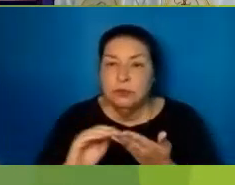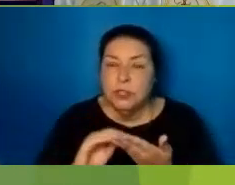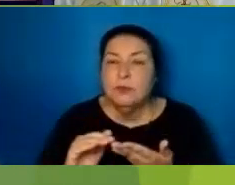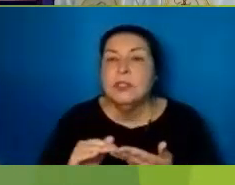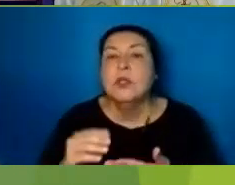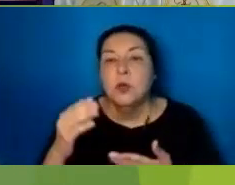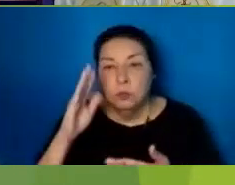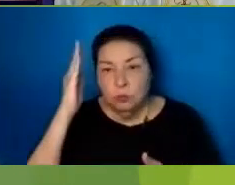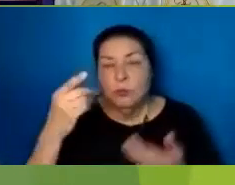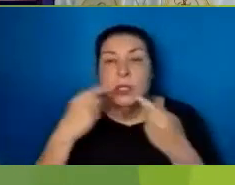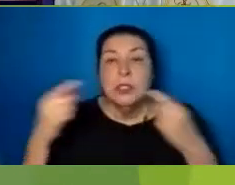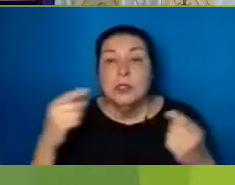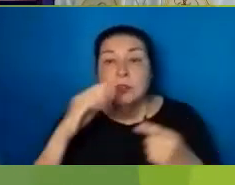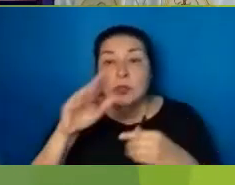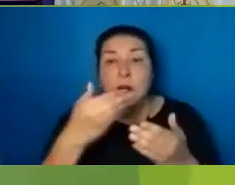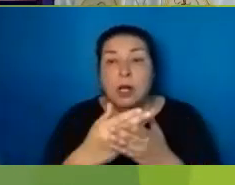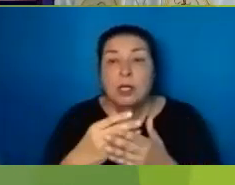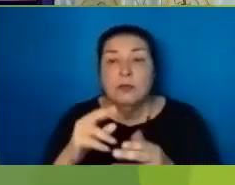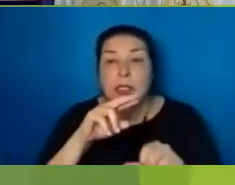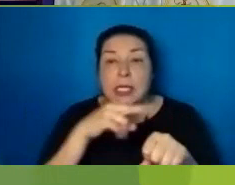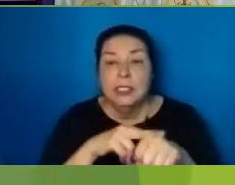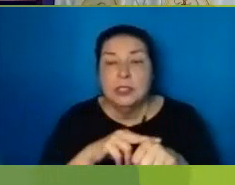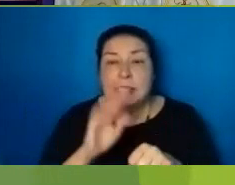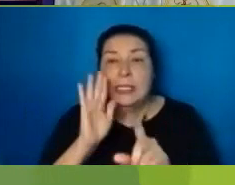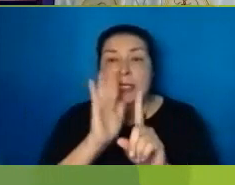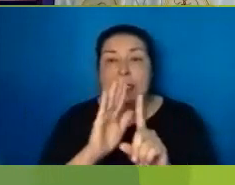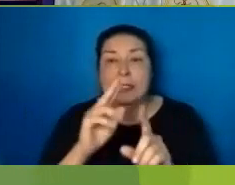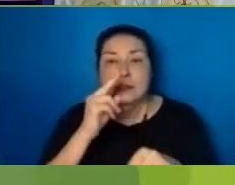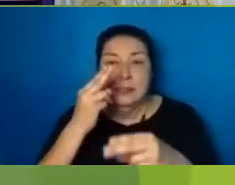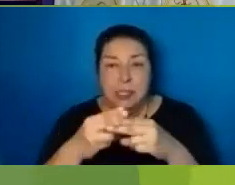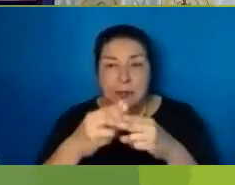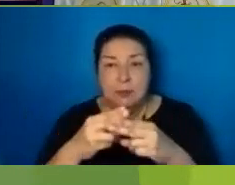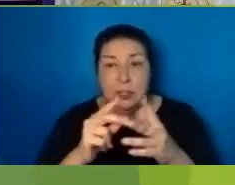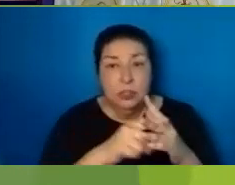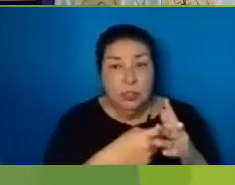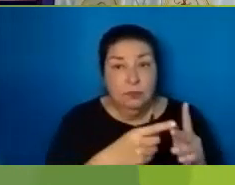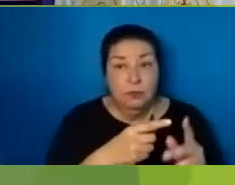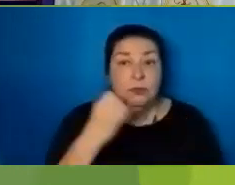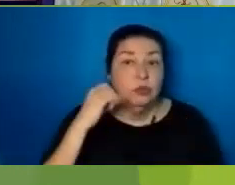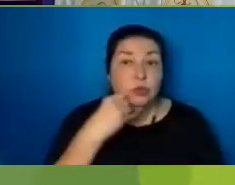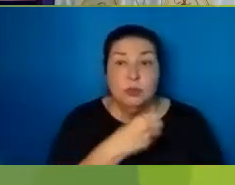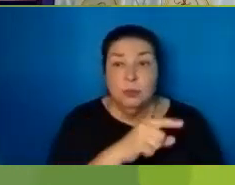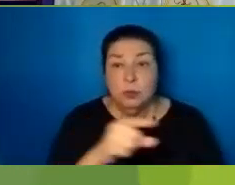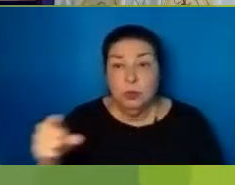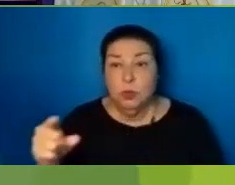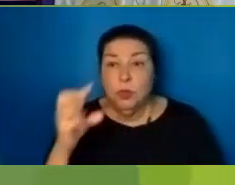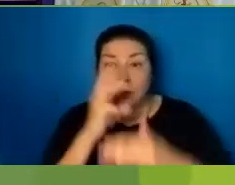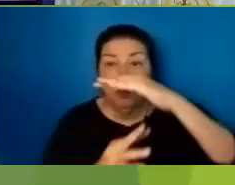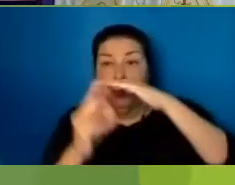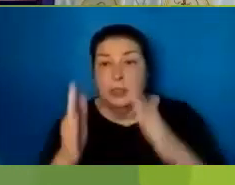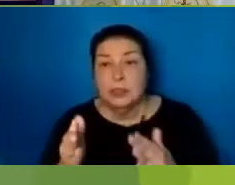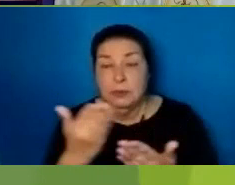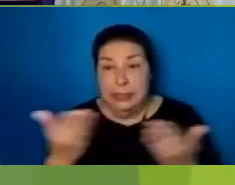be proclaimed In his name To all the nations Beginning from Jerusalem You are the witnesses Of these things And